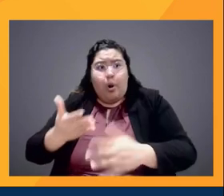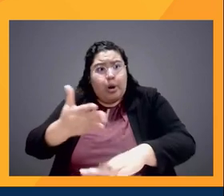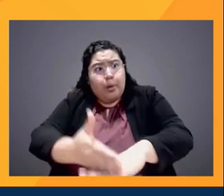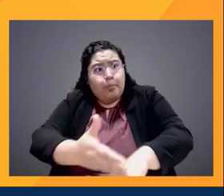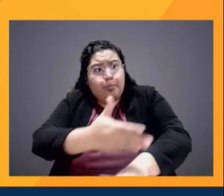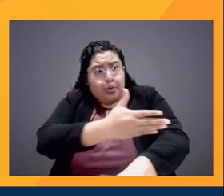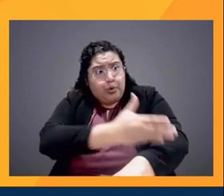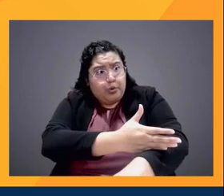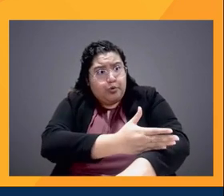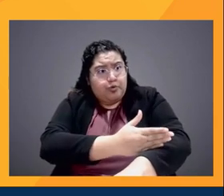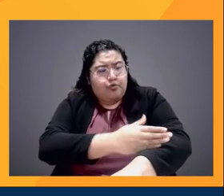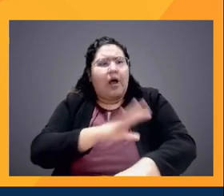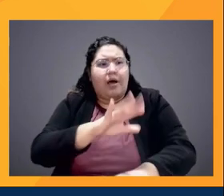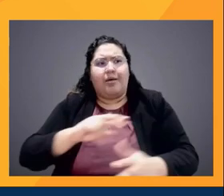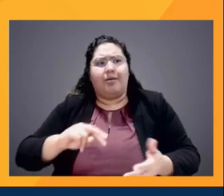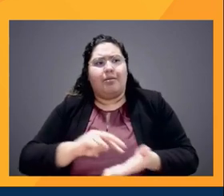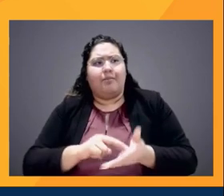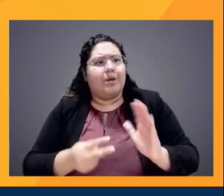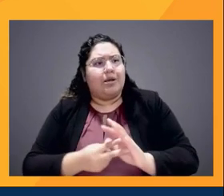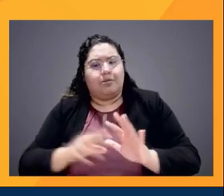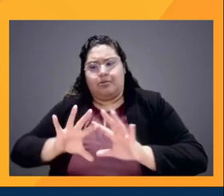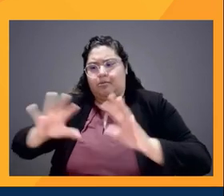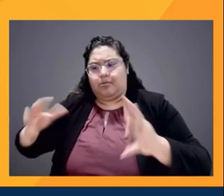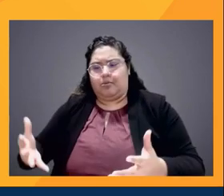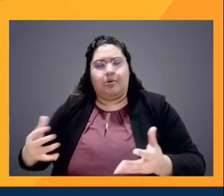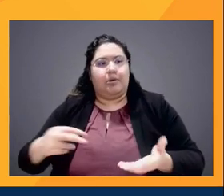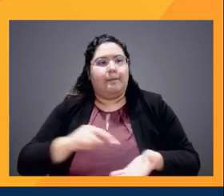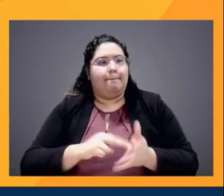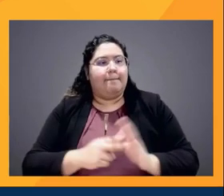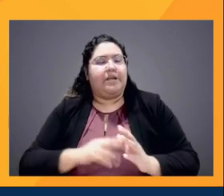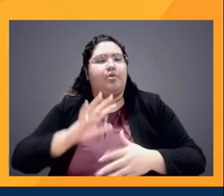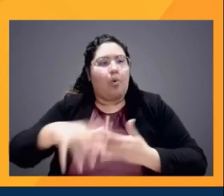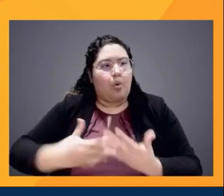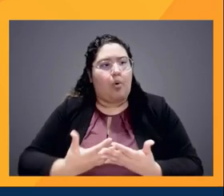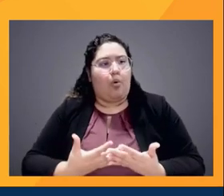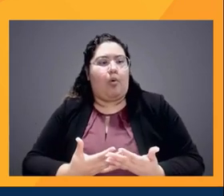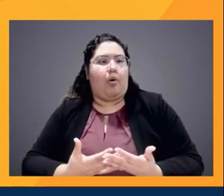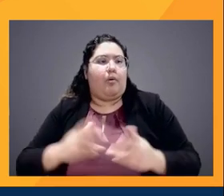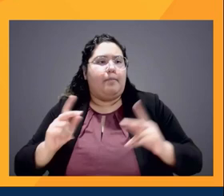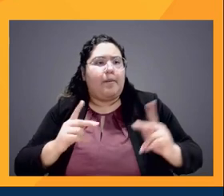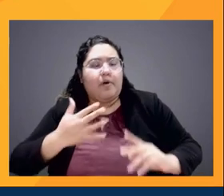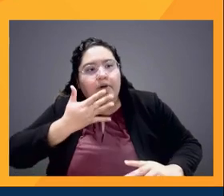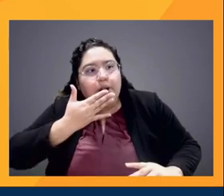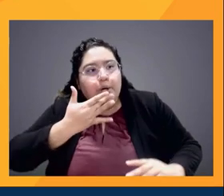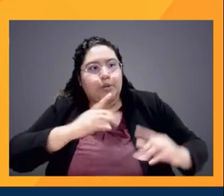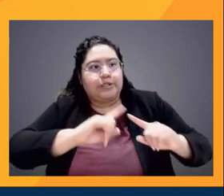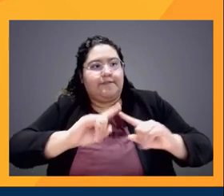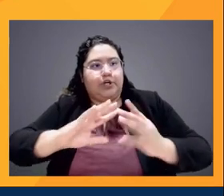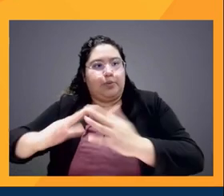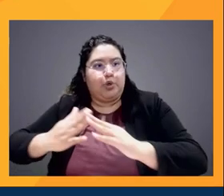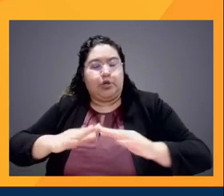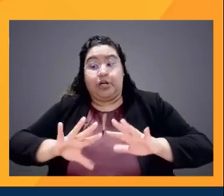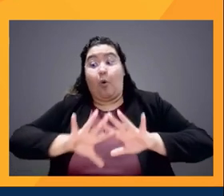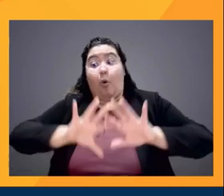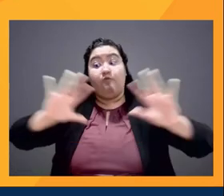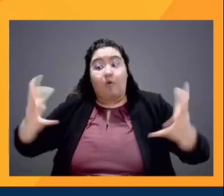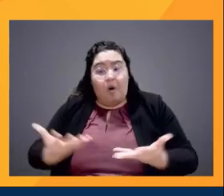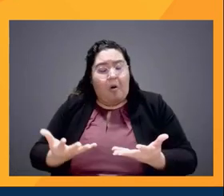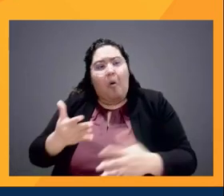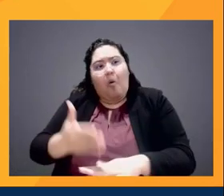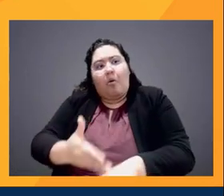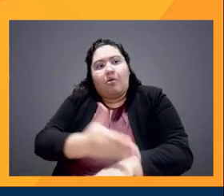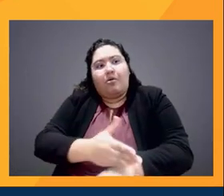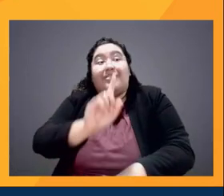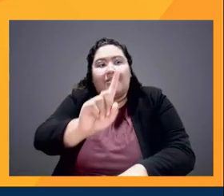all different people of color, the different communities. But for Latinos,